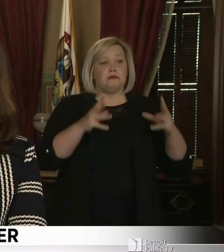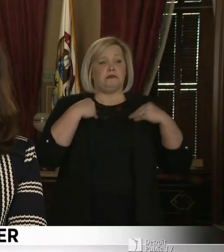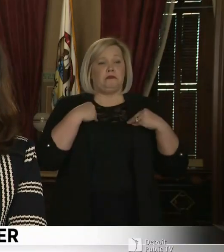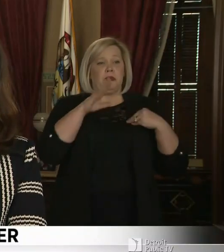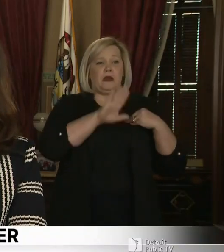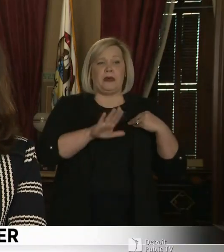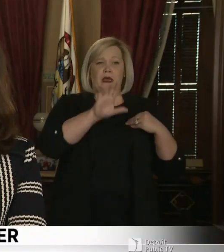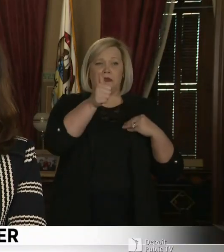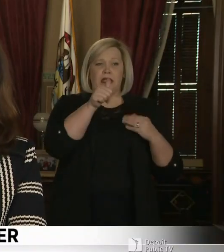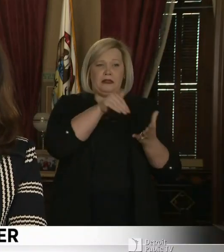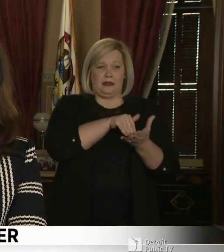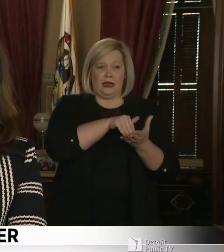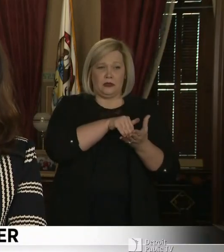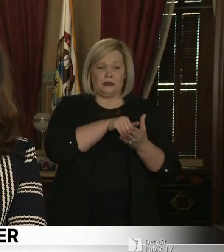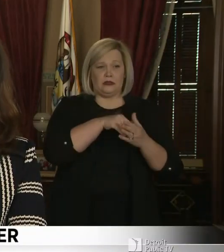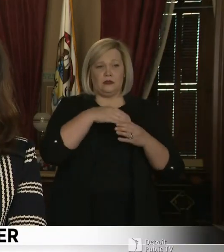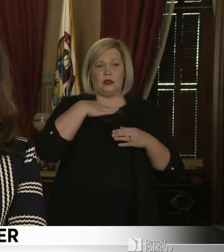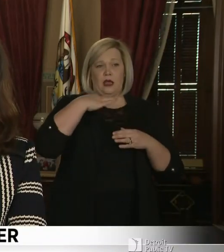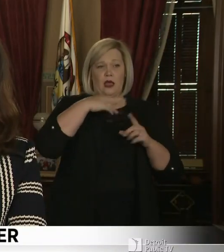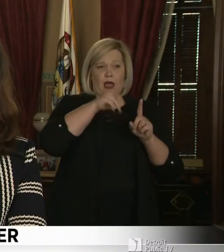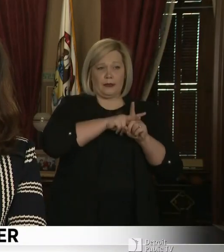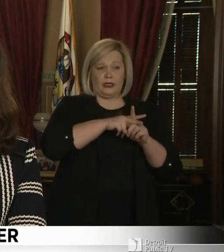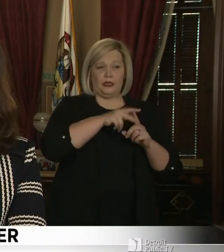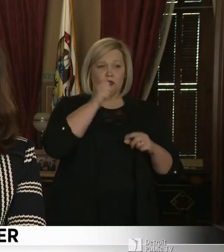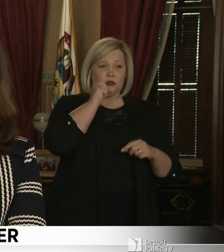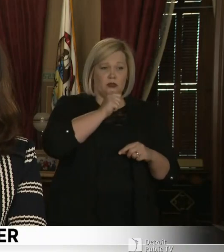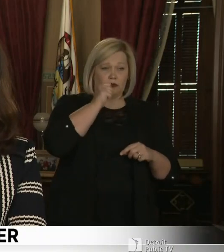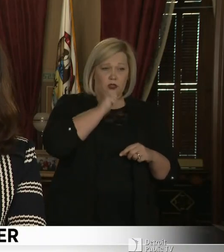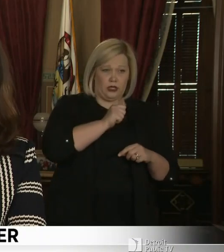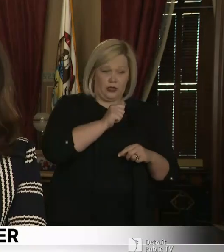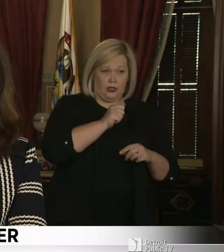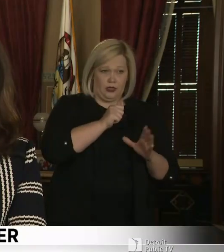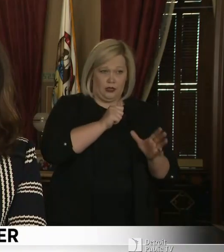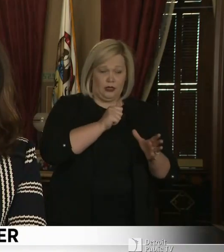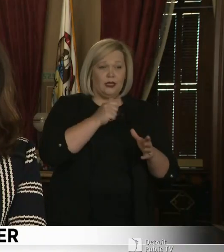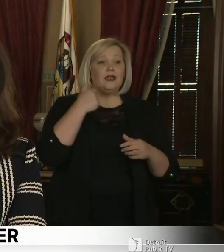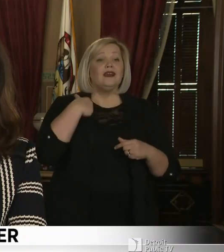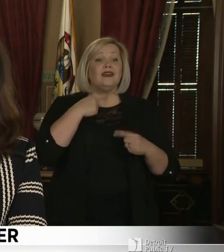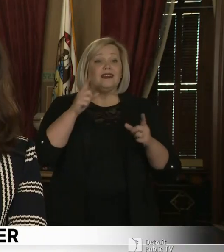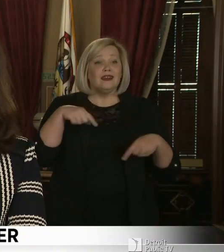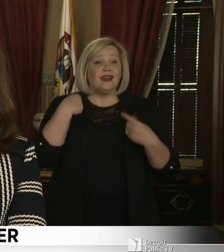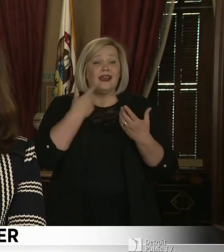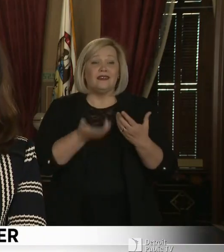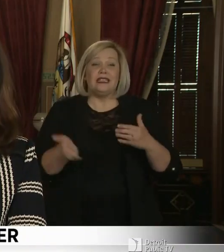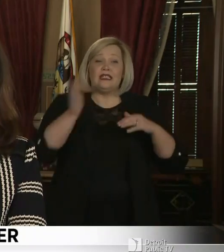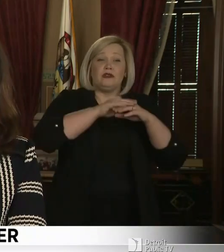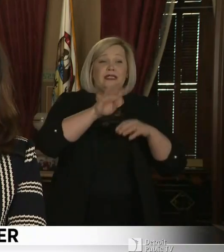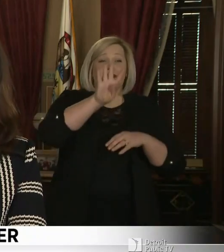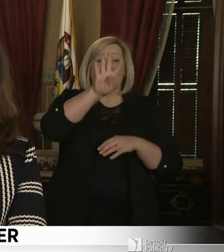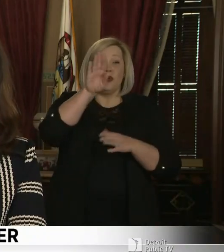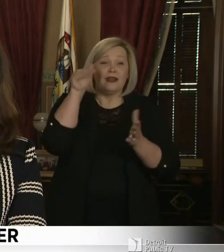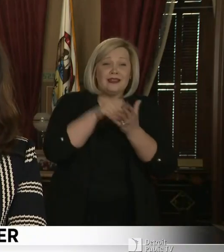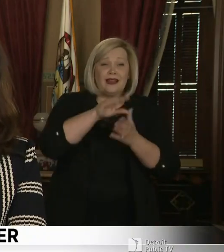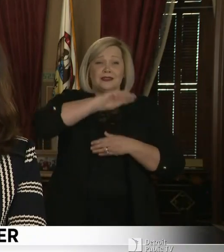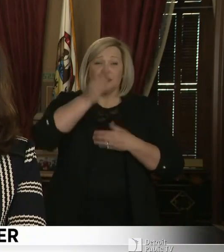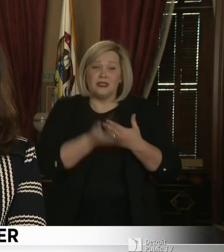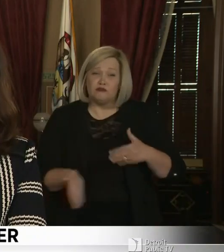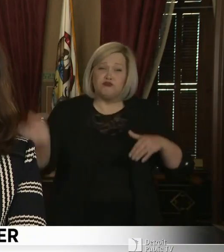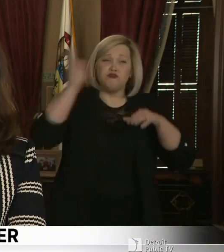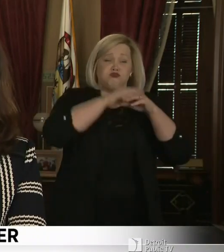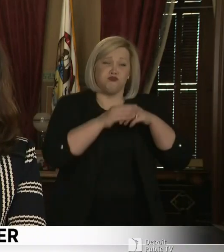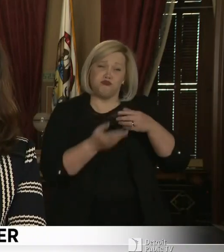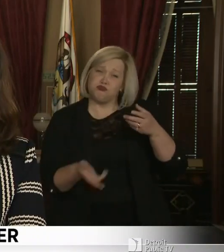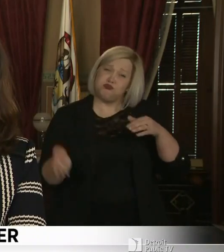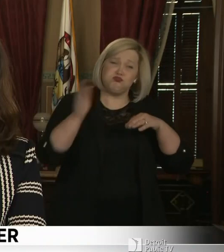applications that we get. We have a 4,000 percent increase. This is going to be a